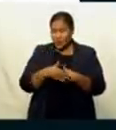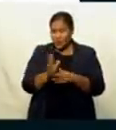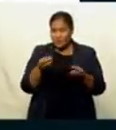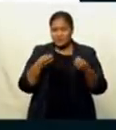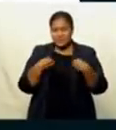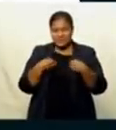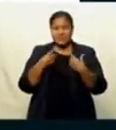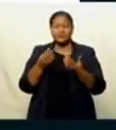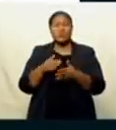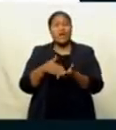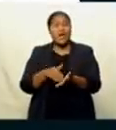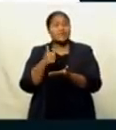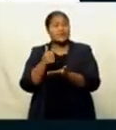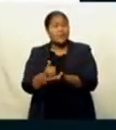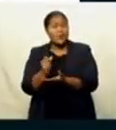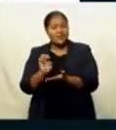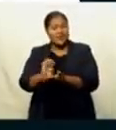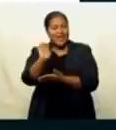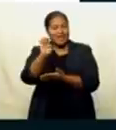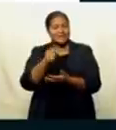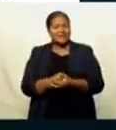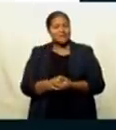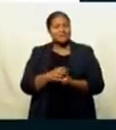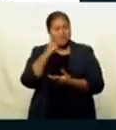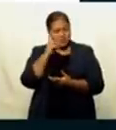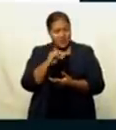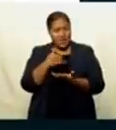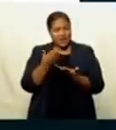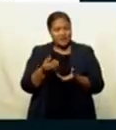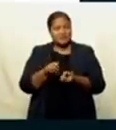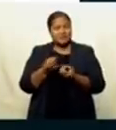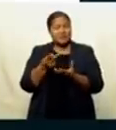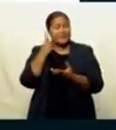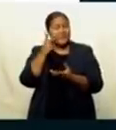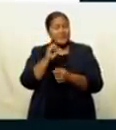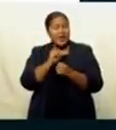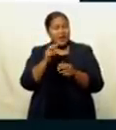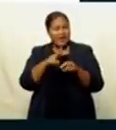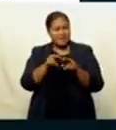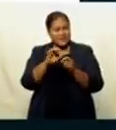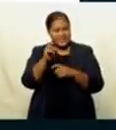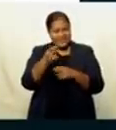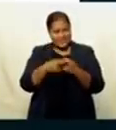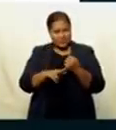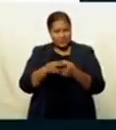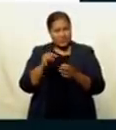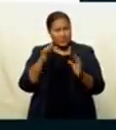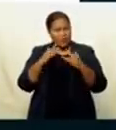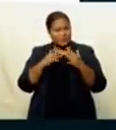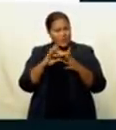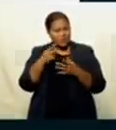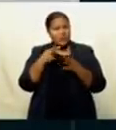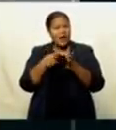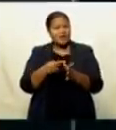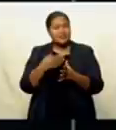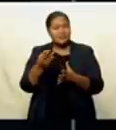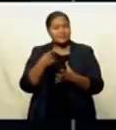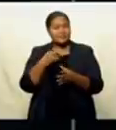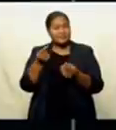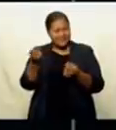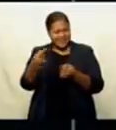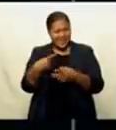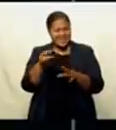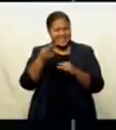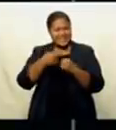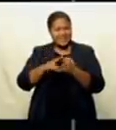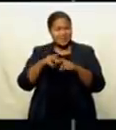businesses to help support the economy? And you can visit our FBC News website to answer. Send us newsworthy pictures